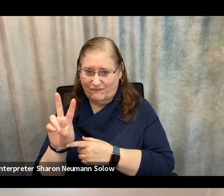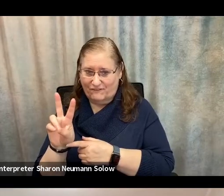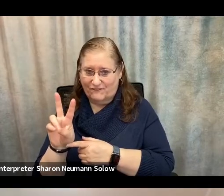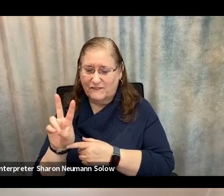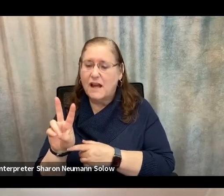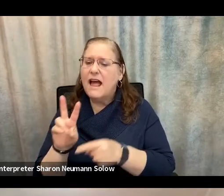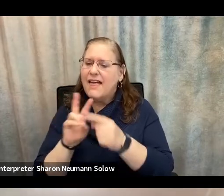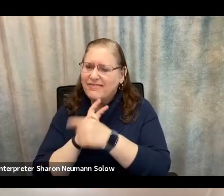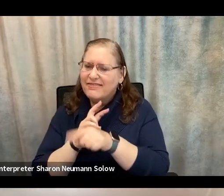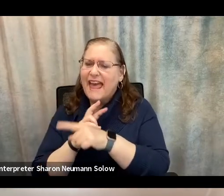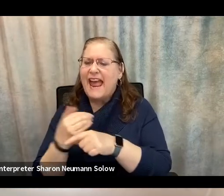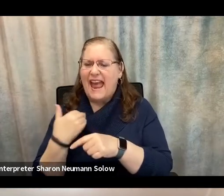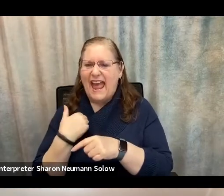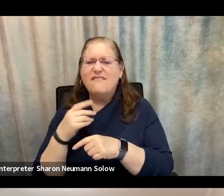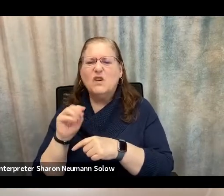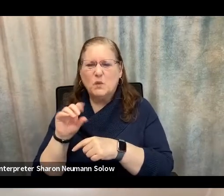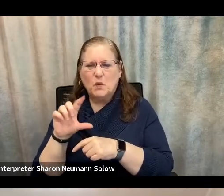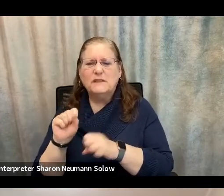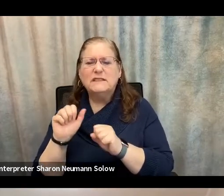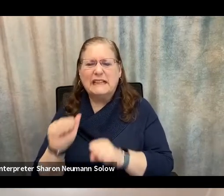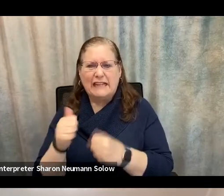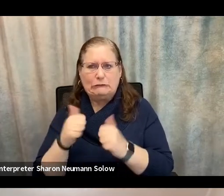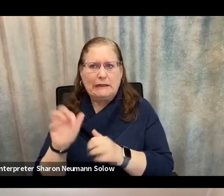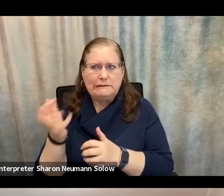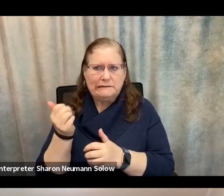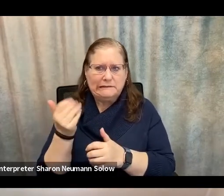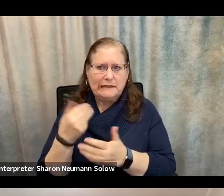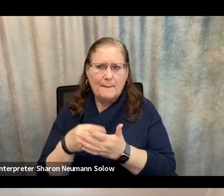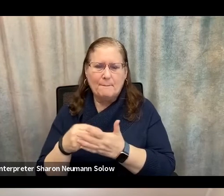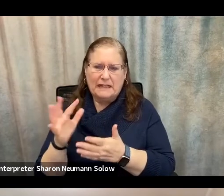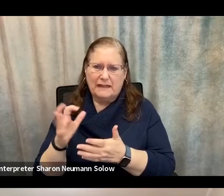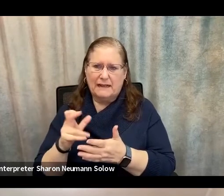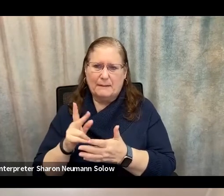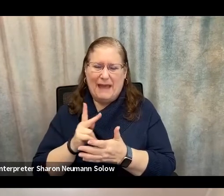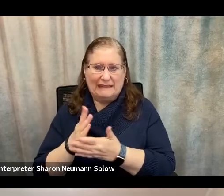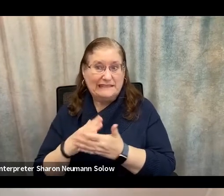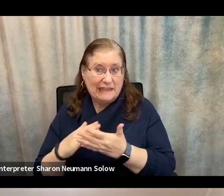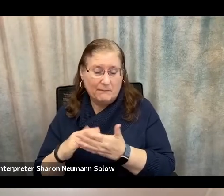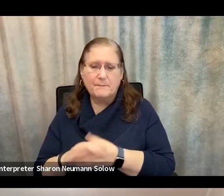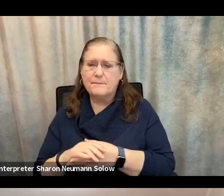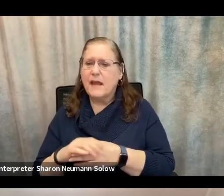tools to be able to hopefully get some of that money back. And also, again, always report it to the FTC.